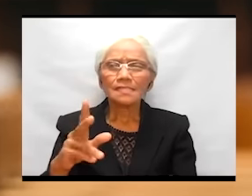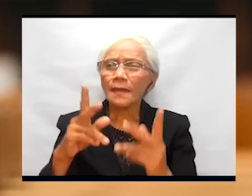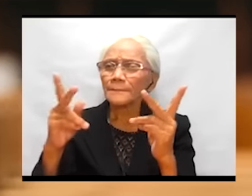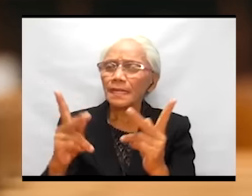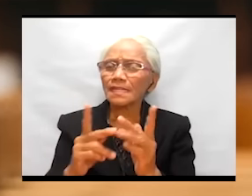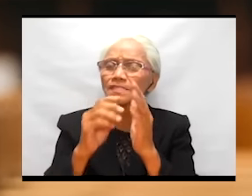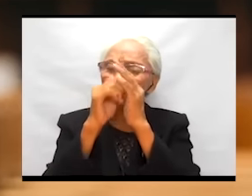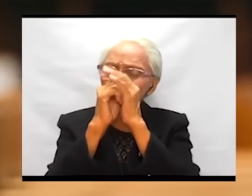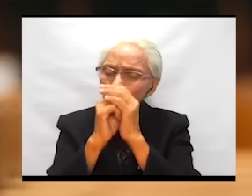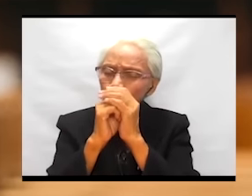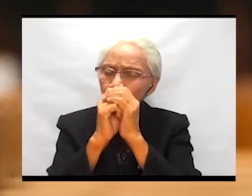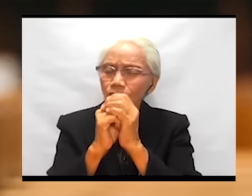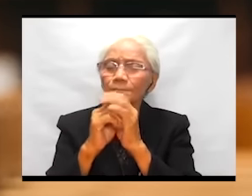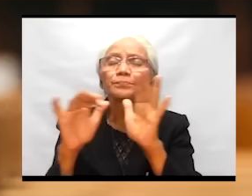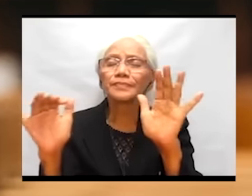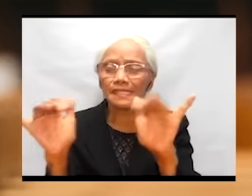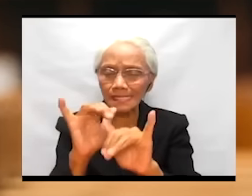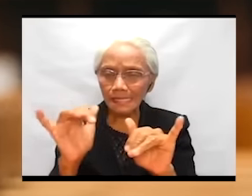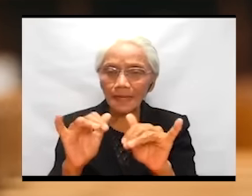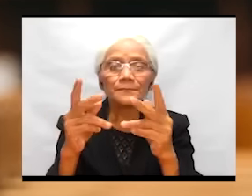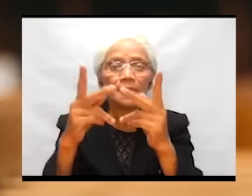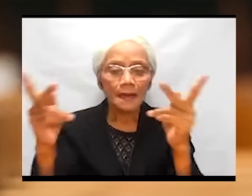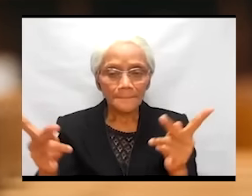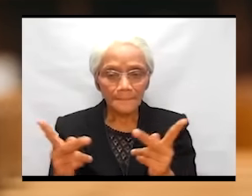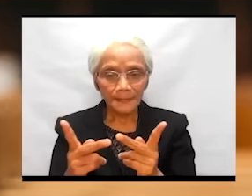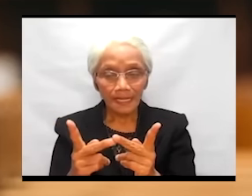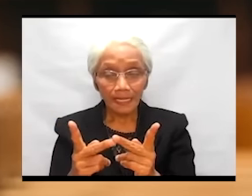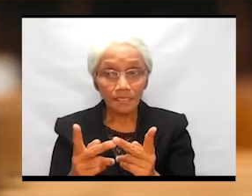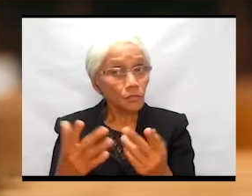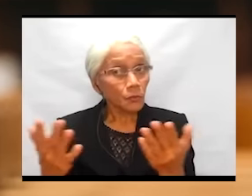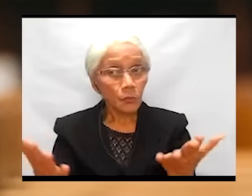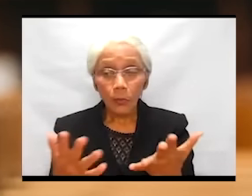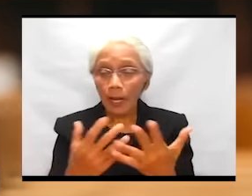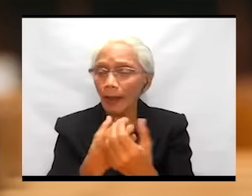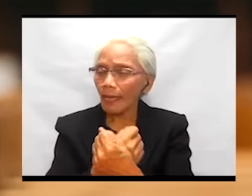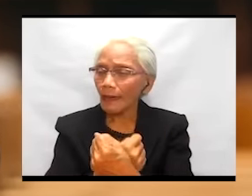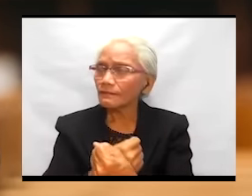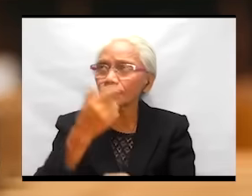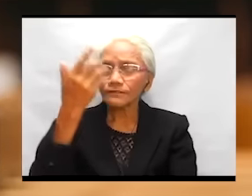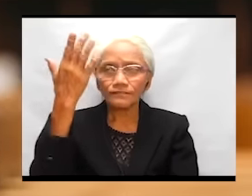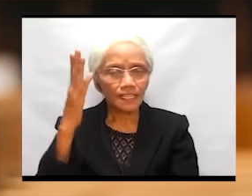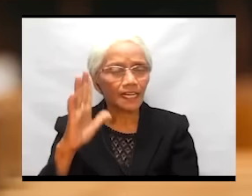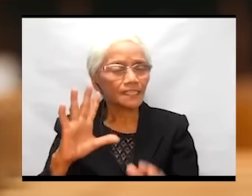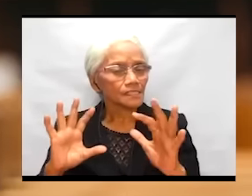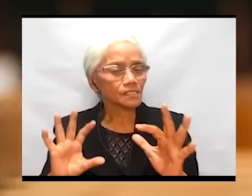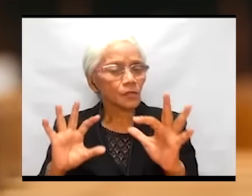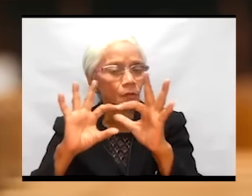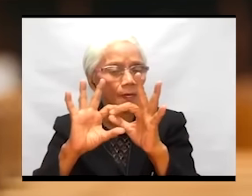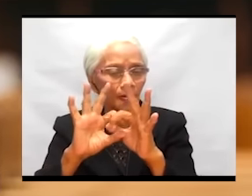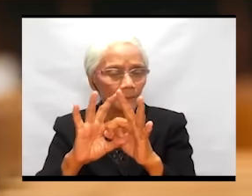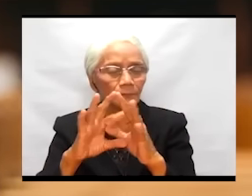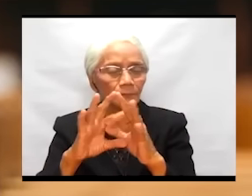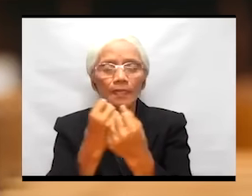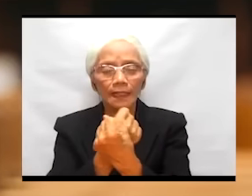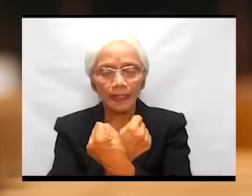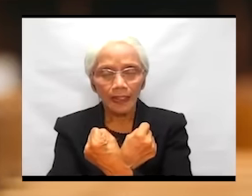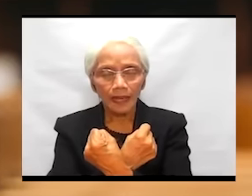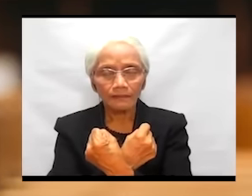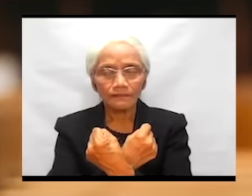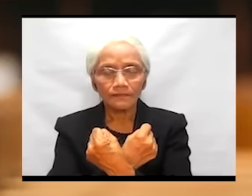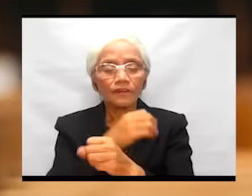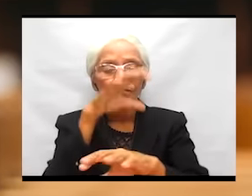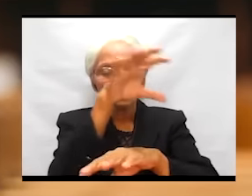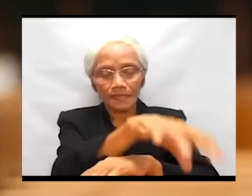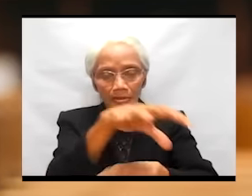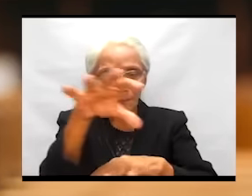His place of worship, is also the place where love of God is connected with love of